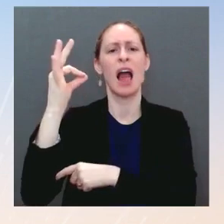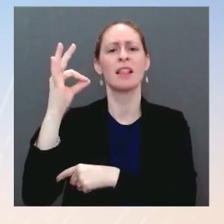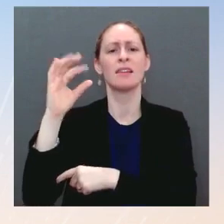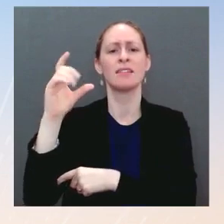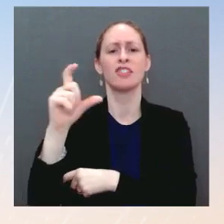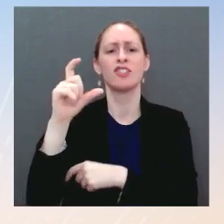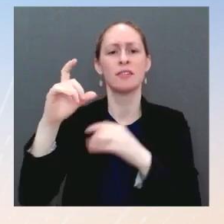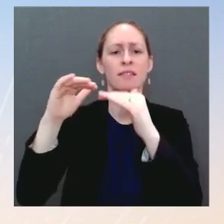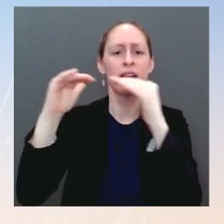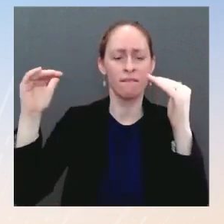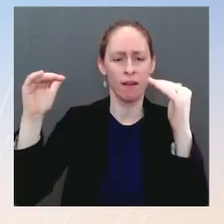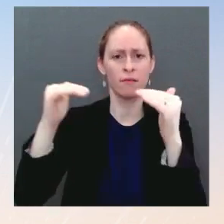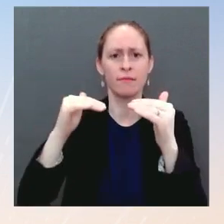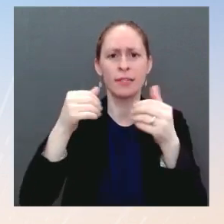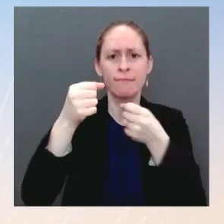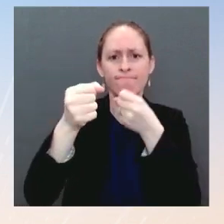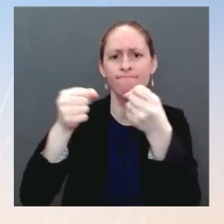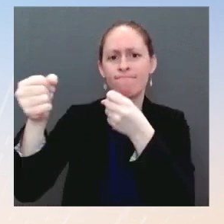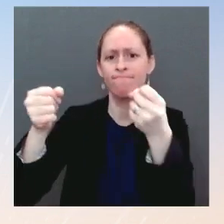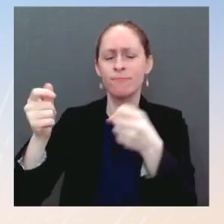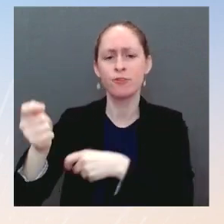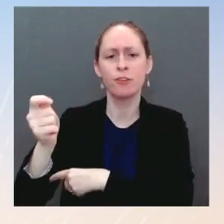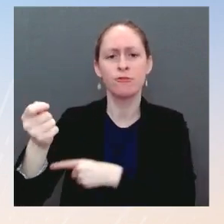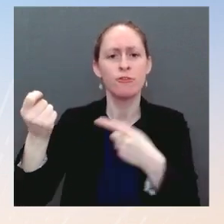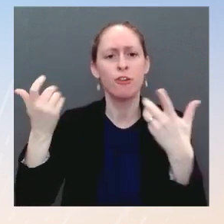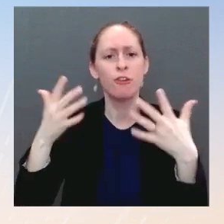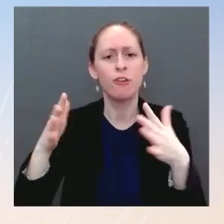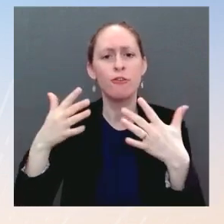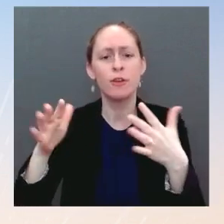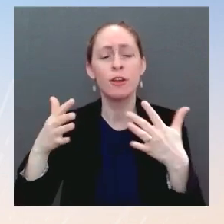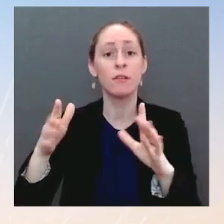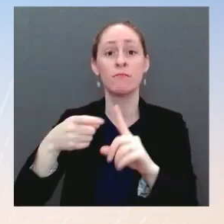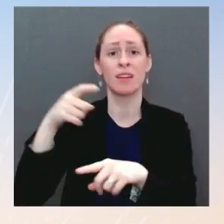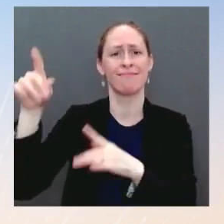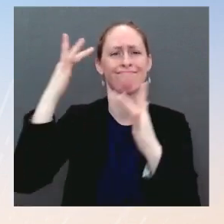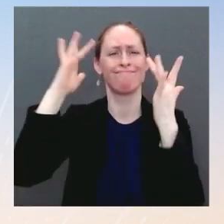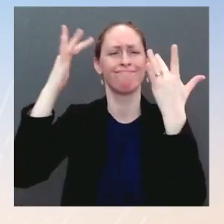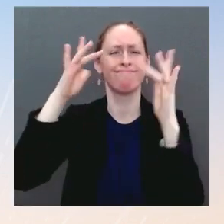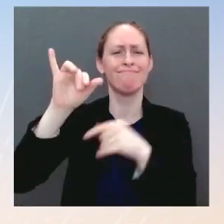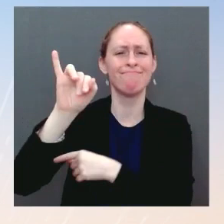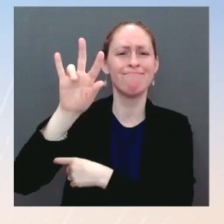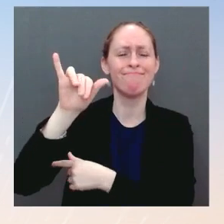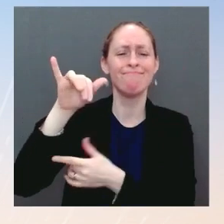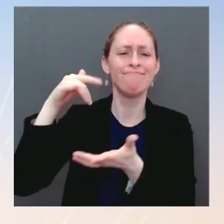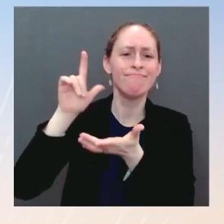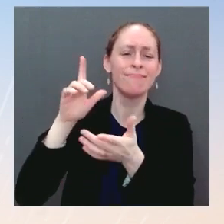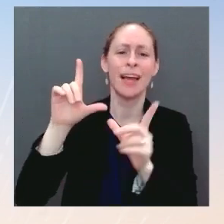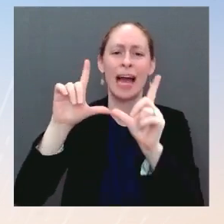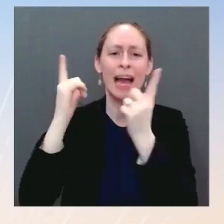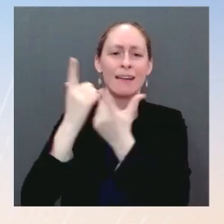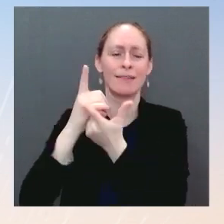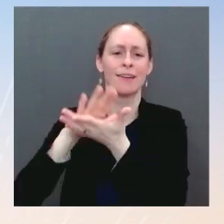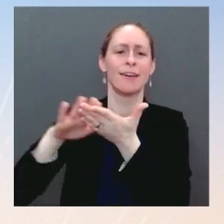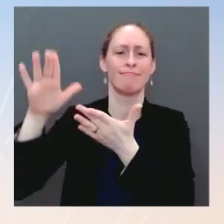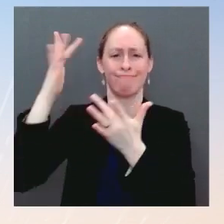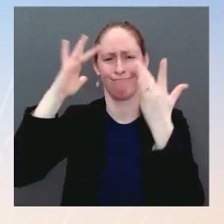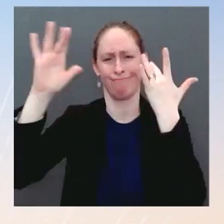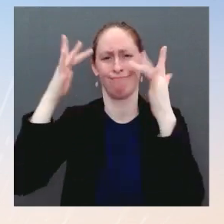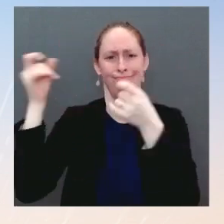right? He has qualified, he has nominated a broad sway of extremely qualified, experienced, and credential